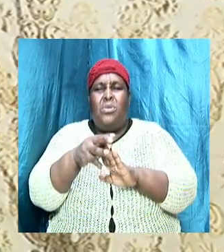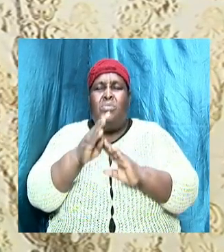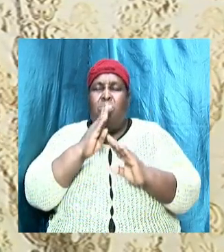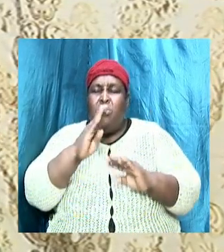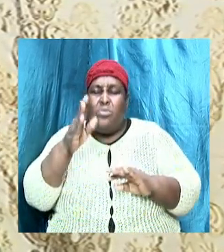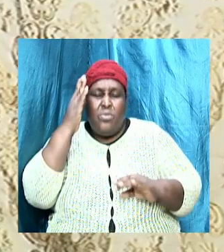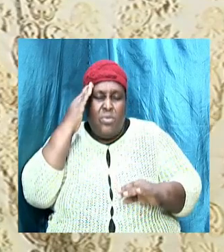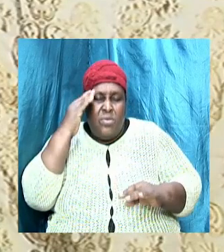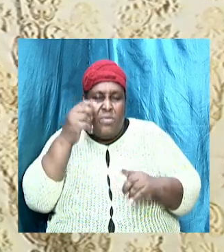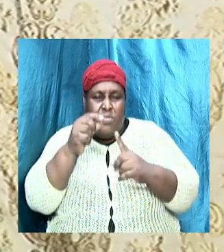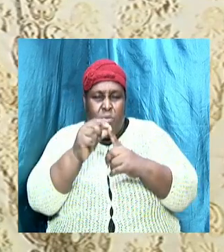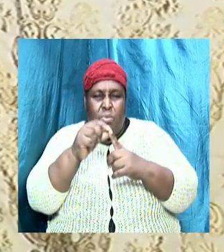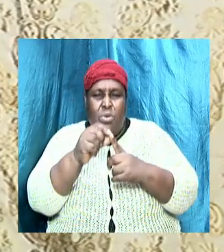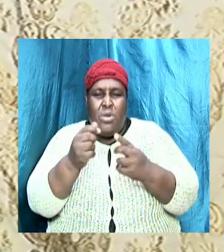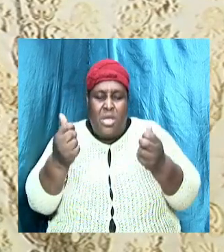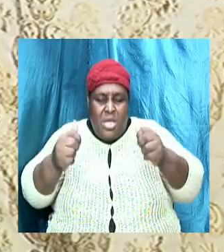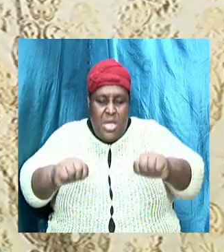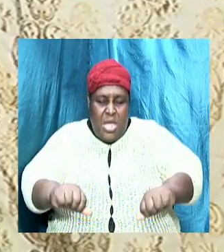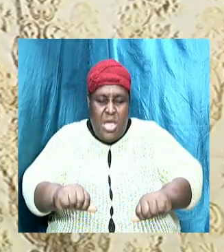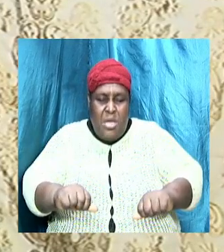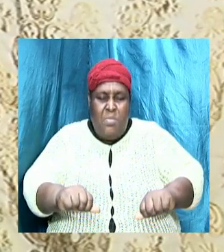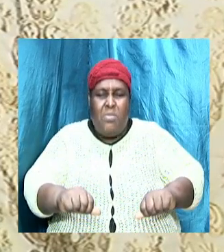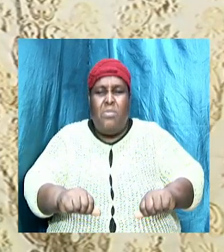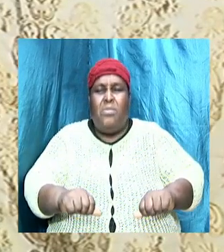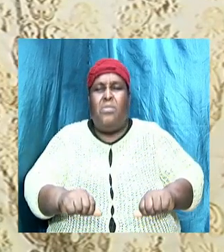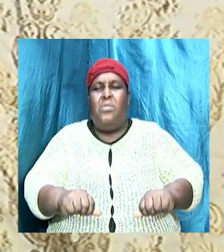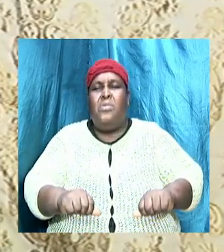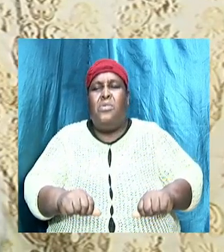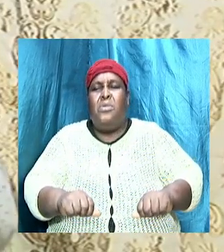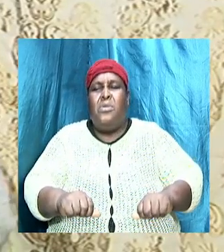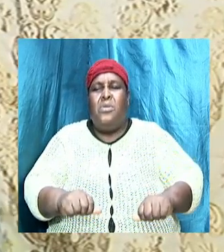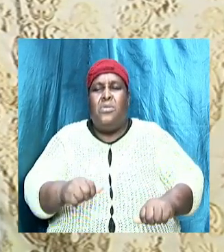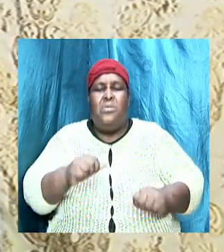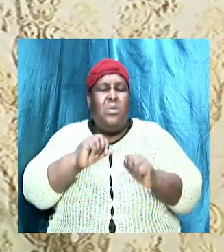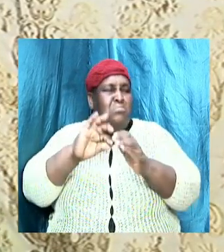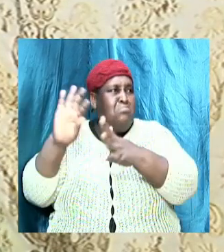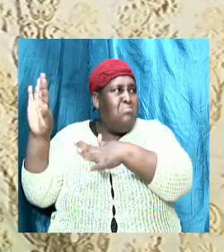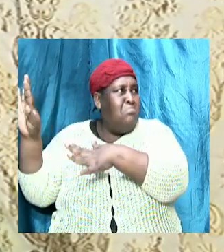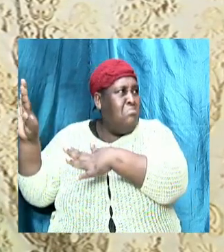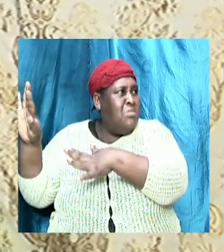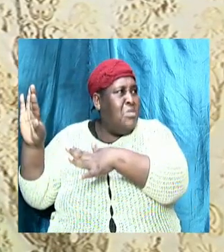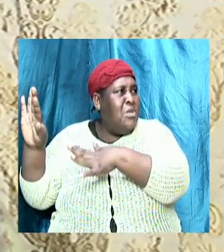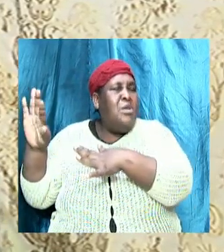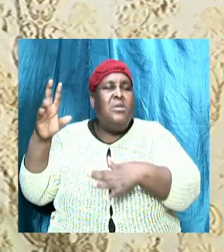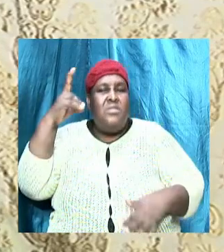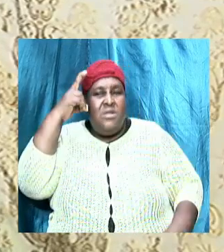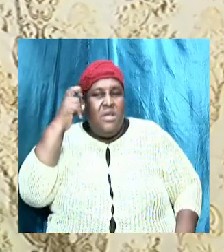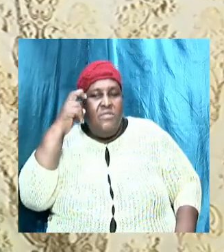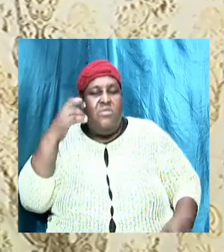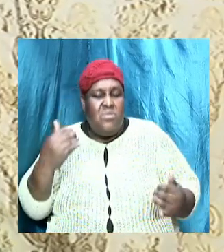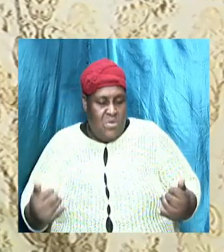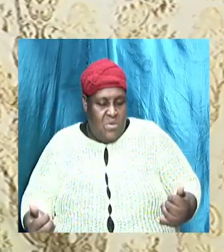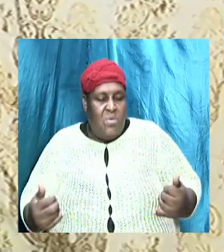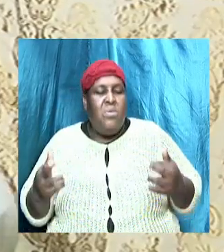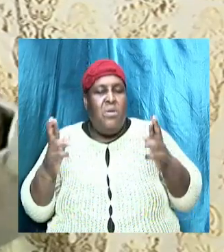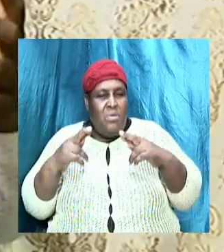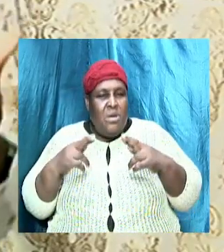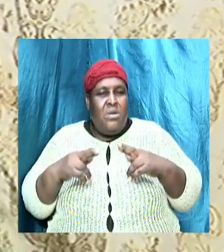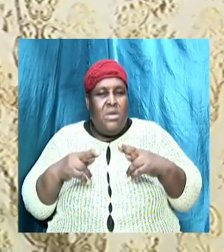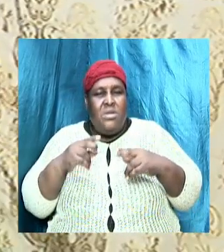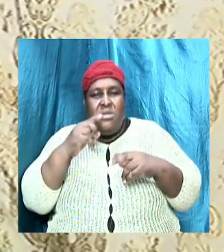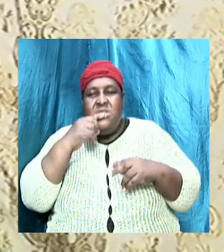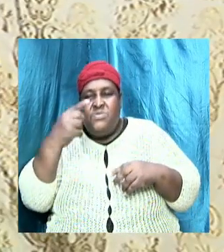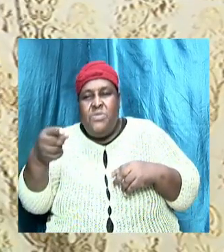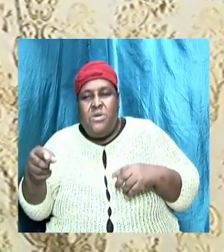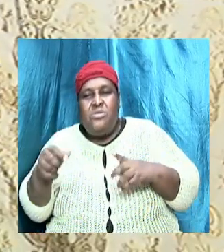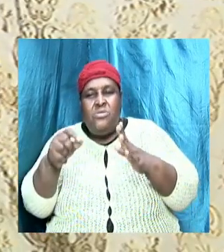resist the adversary. Because now we are able to quote scriptures. All things